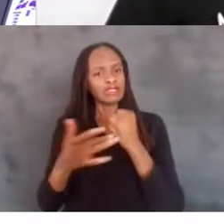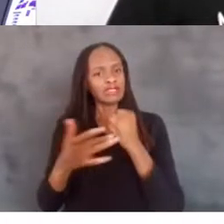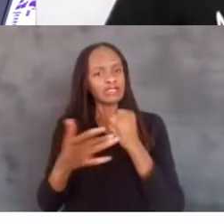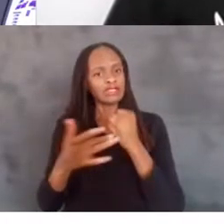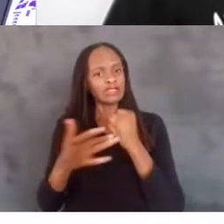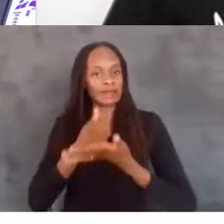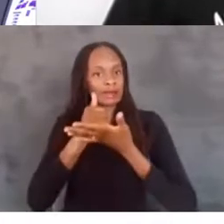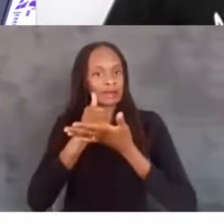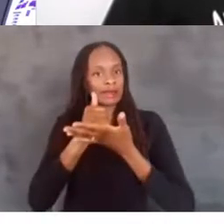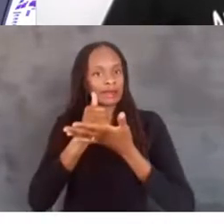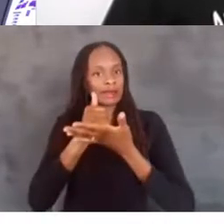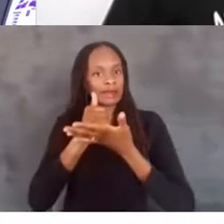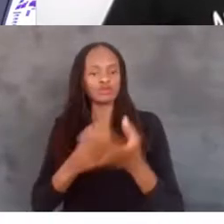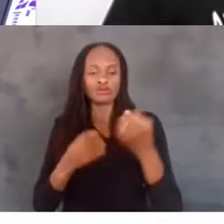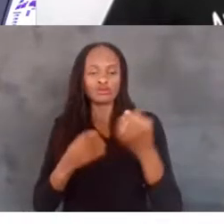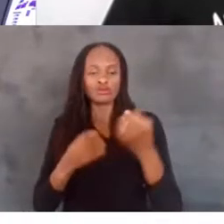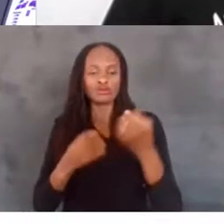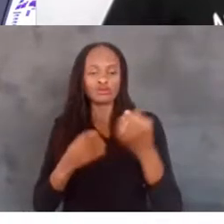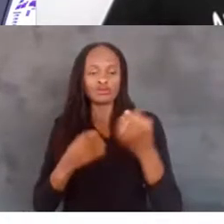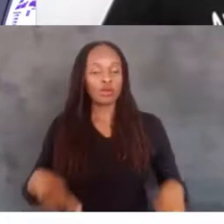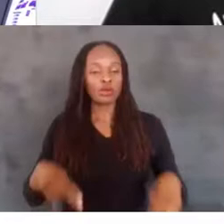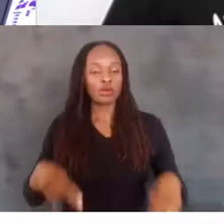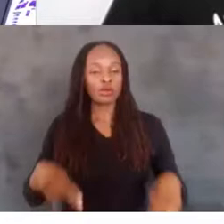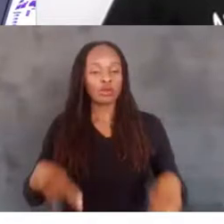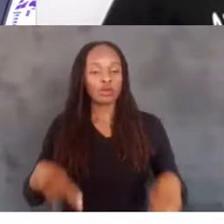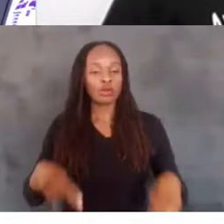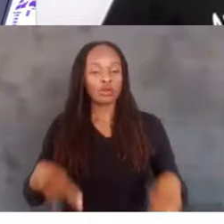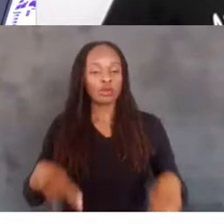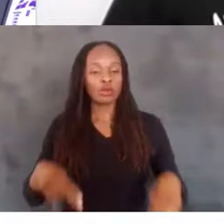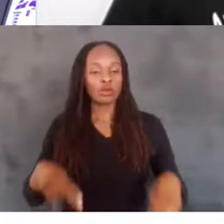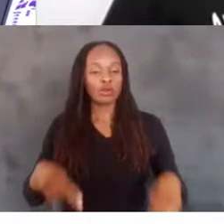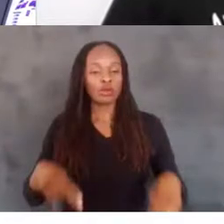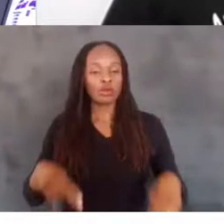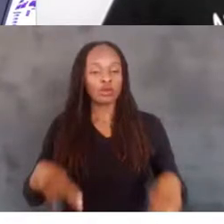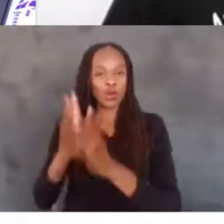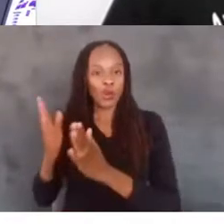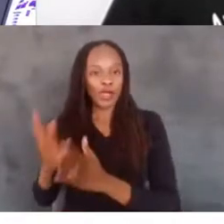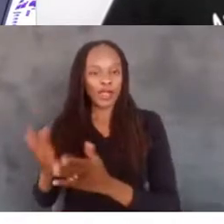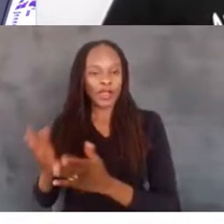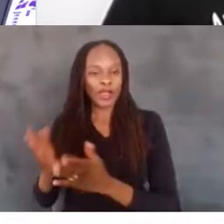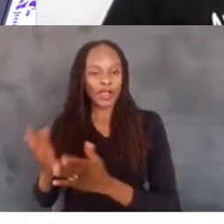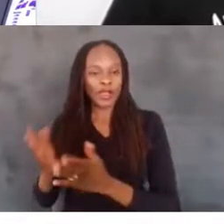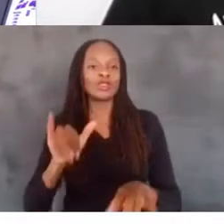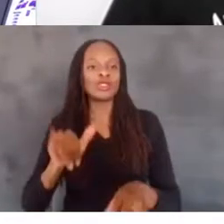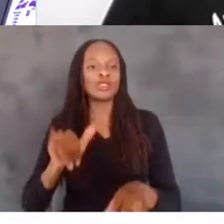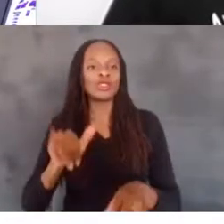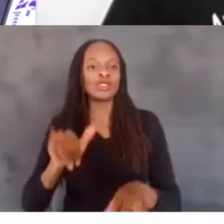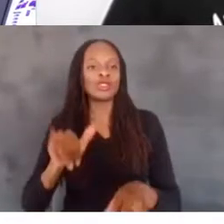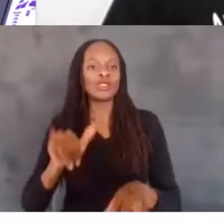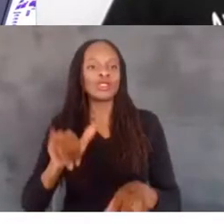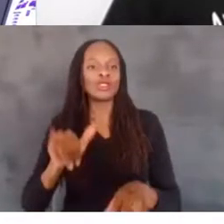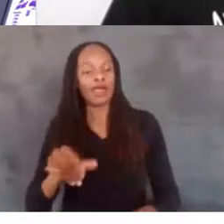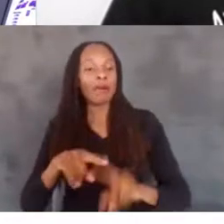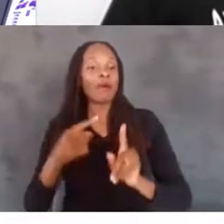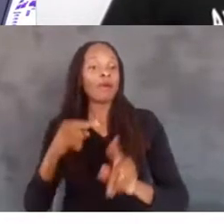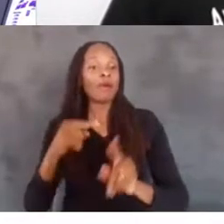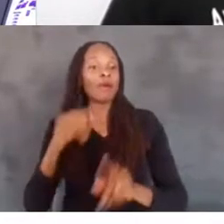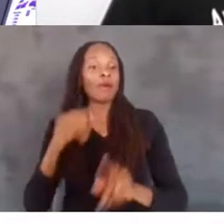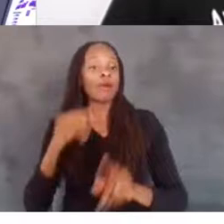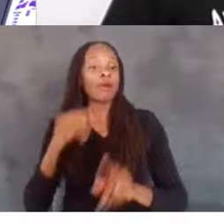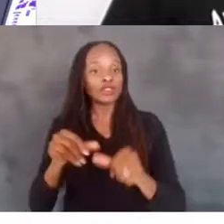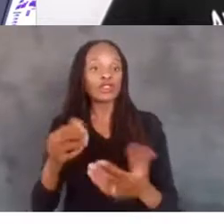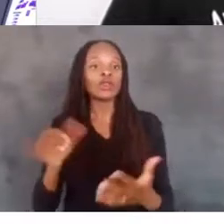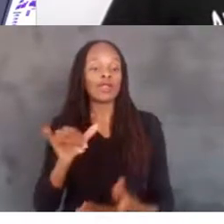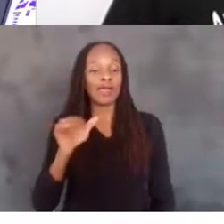And from our side, seeing these winners and seeing what they do is a great example of that. But we will continue, like